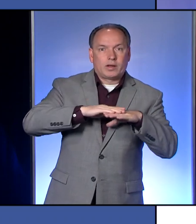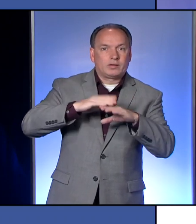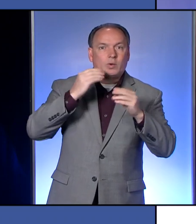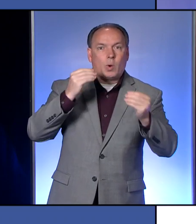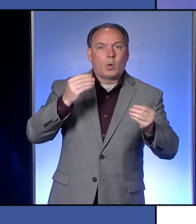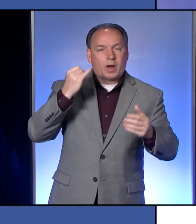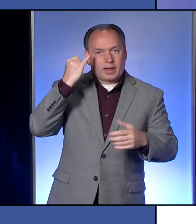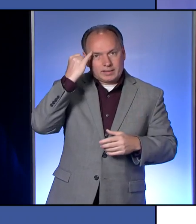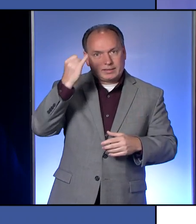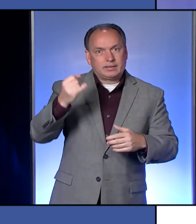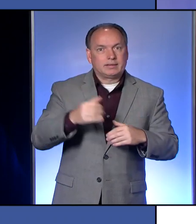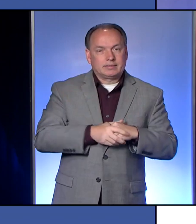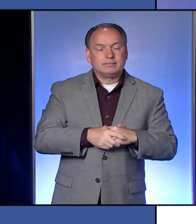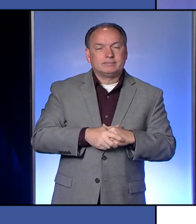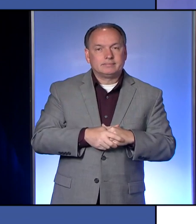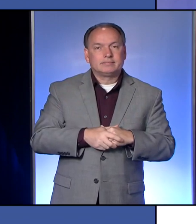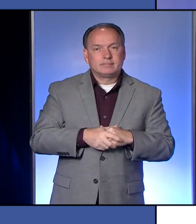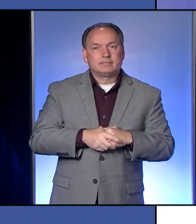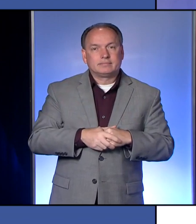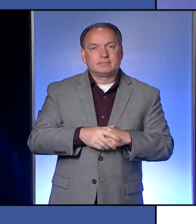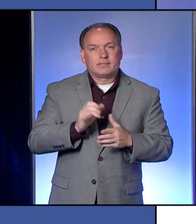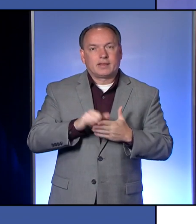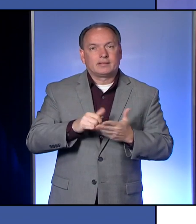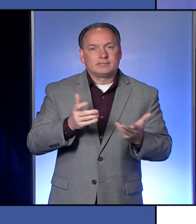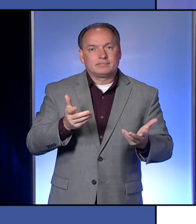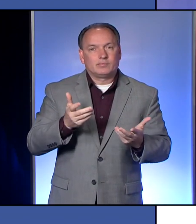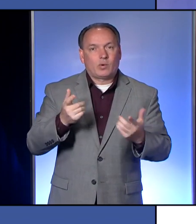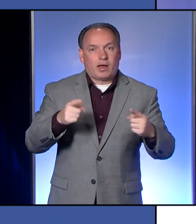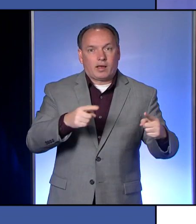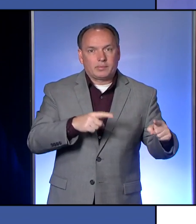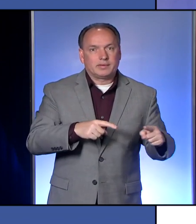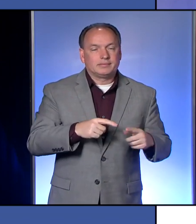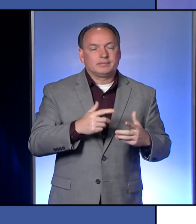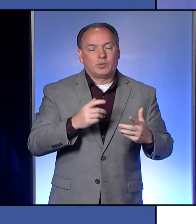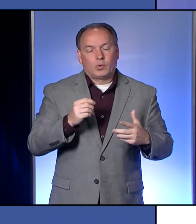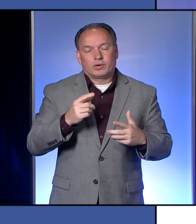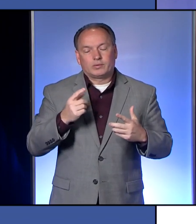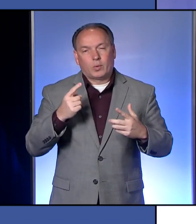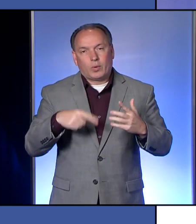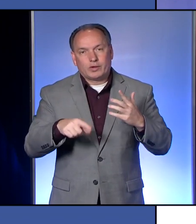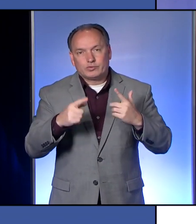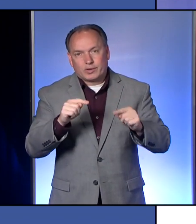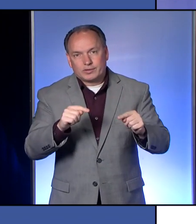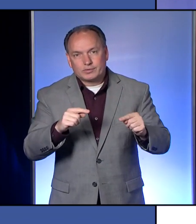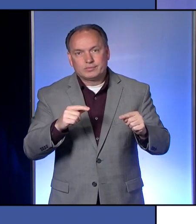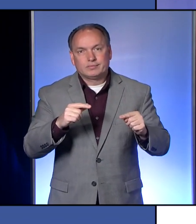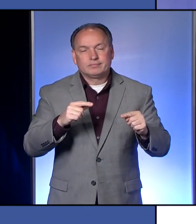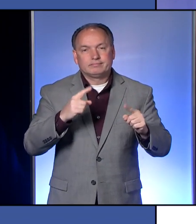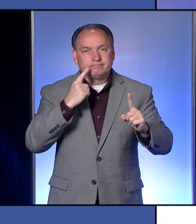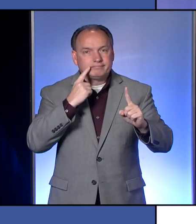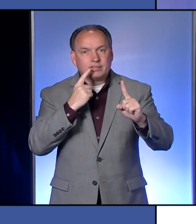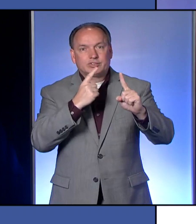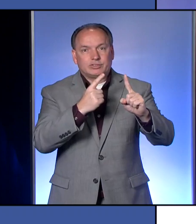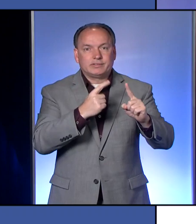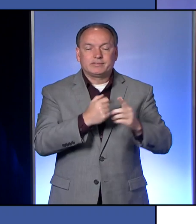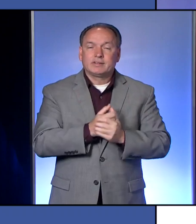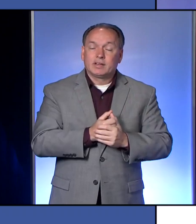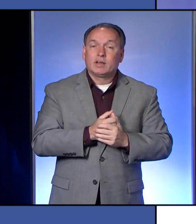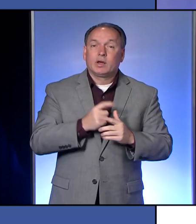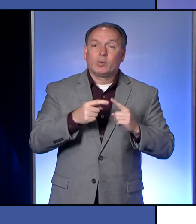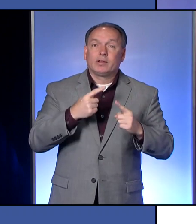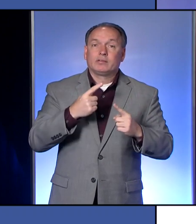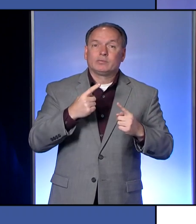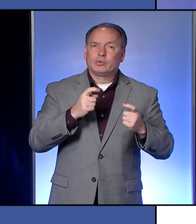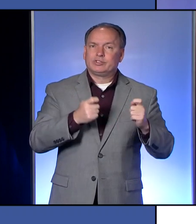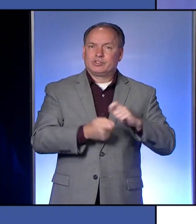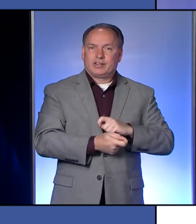idea that this is what is going to happen or this is what you're trying to achieve. You know, when we went to